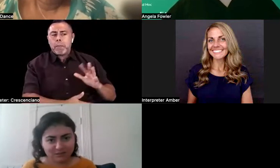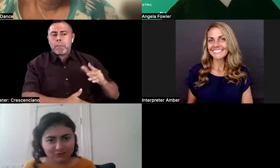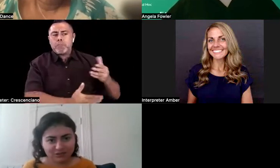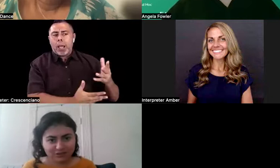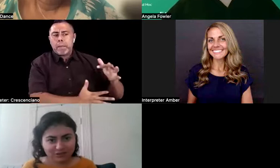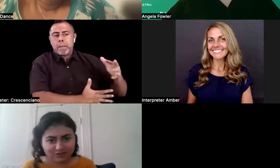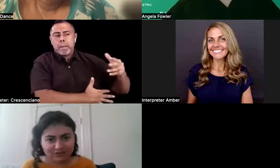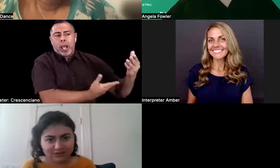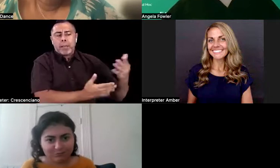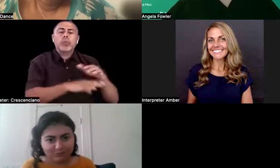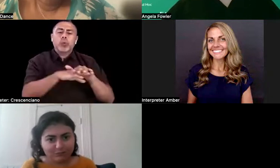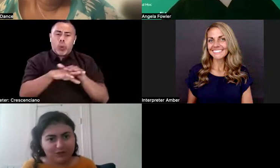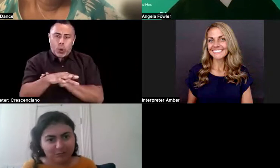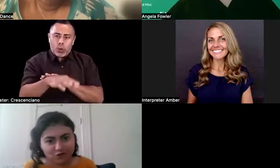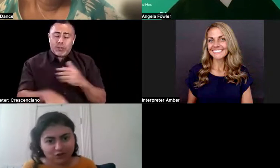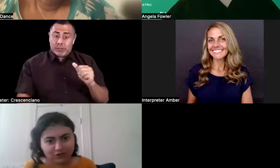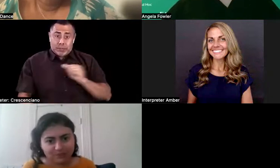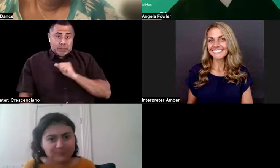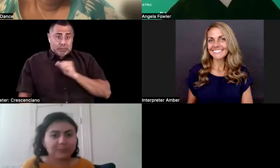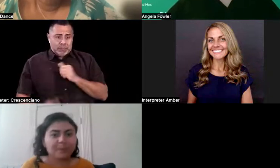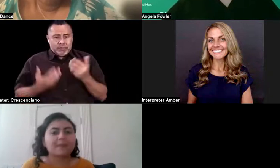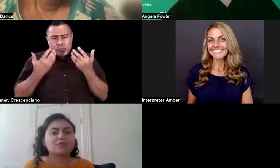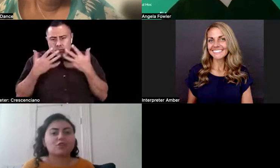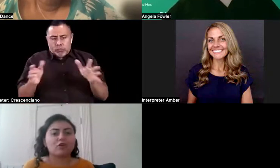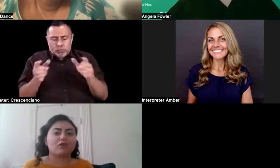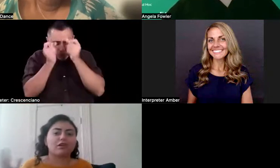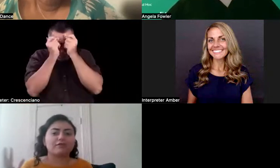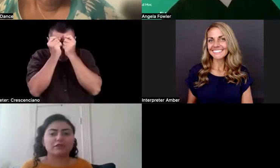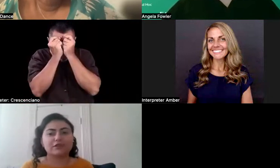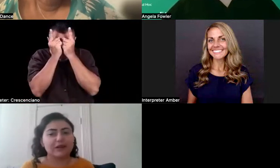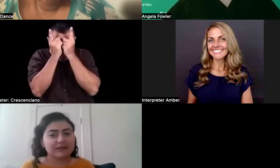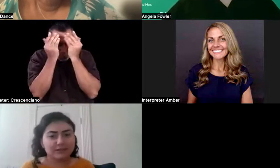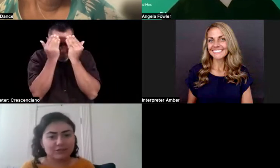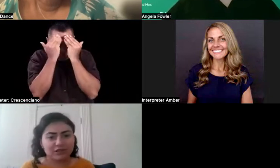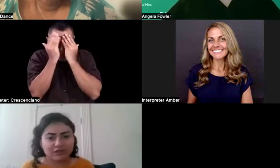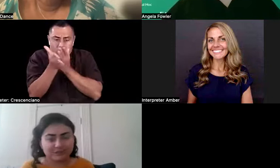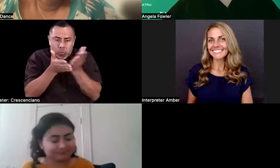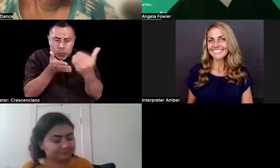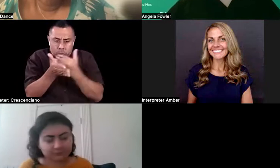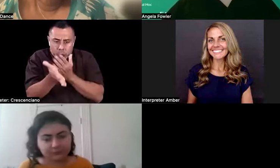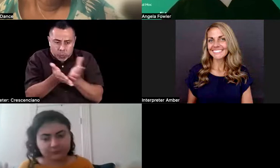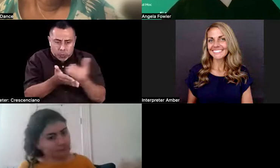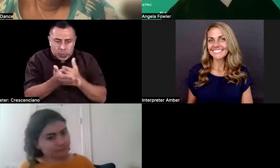something that's like my specialty. So if they deny something,